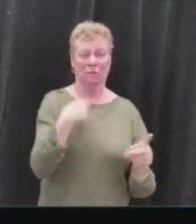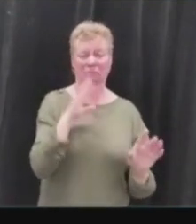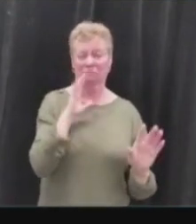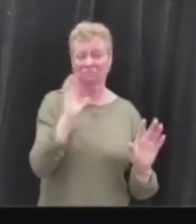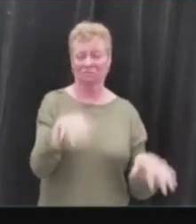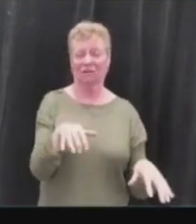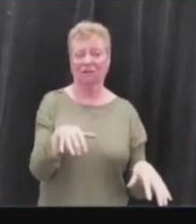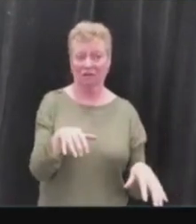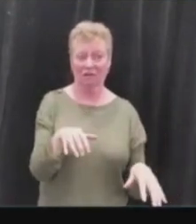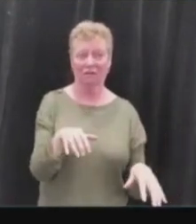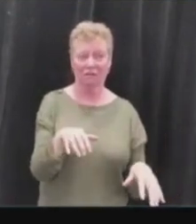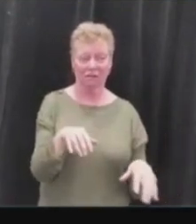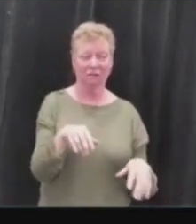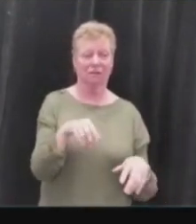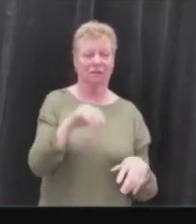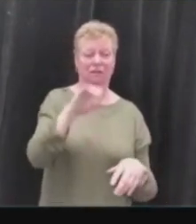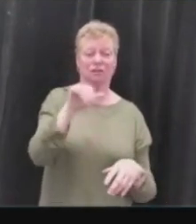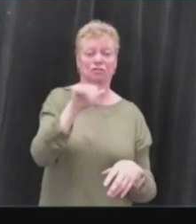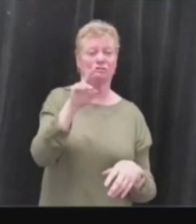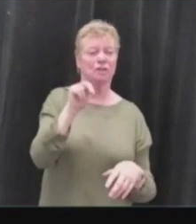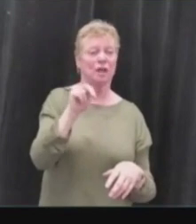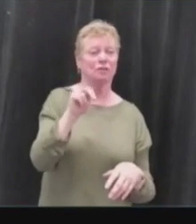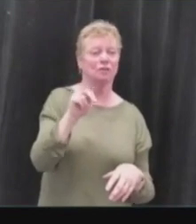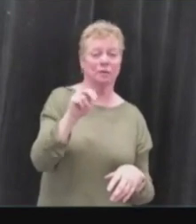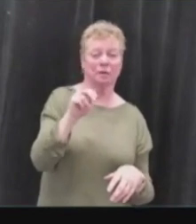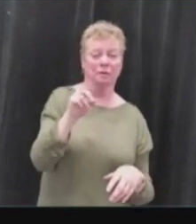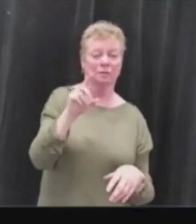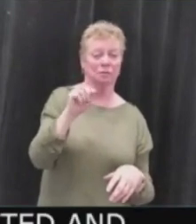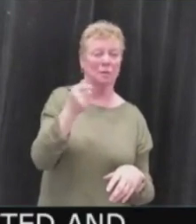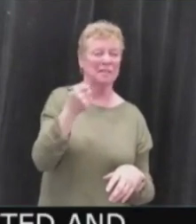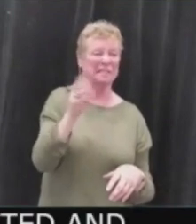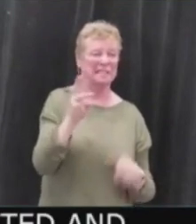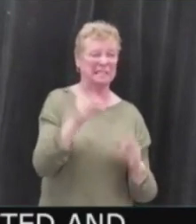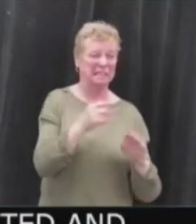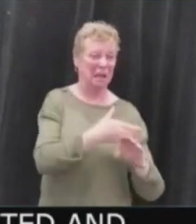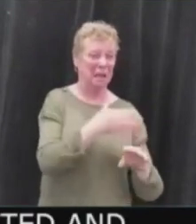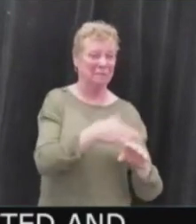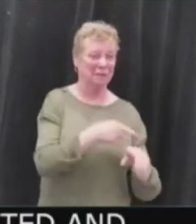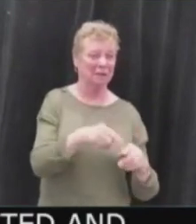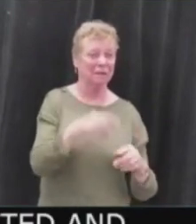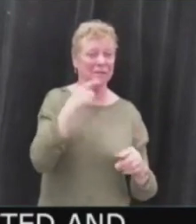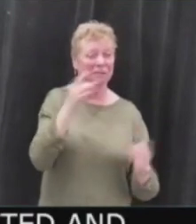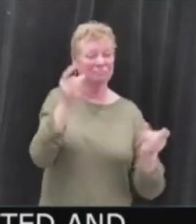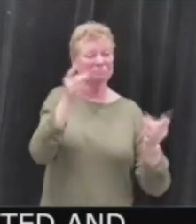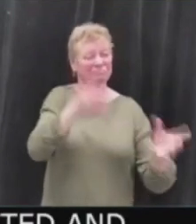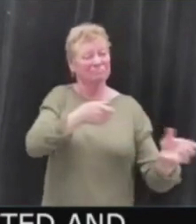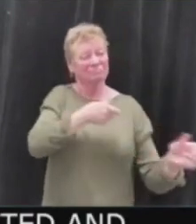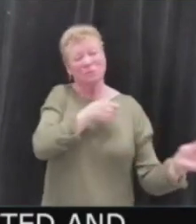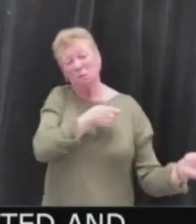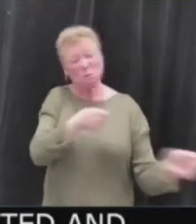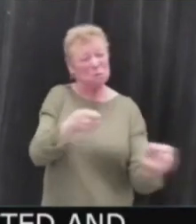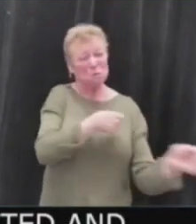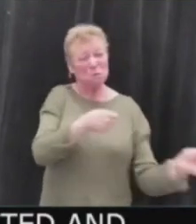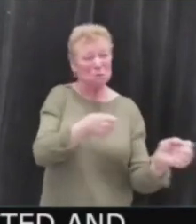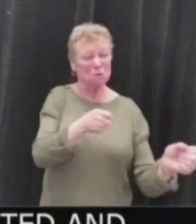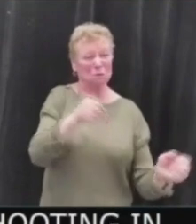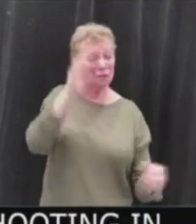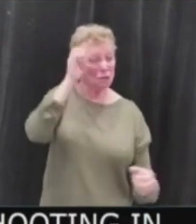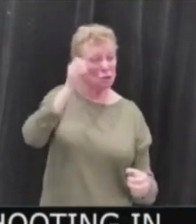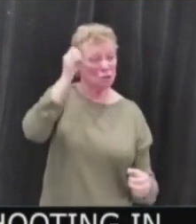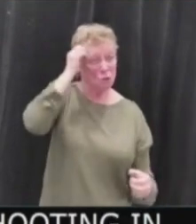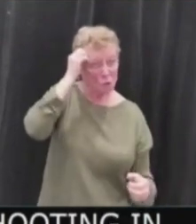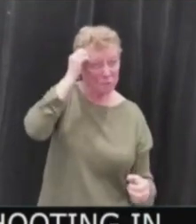that, and this was posted and updated in January 2016, that deaths from mass public shooting in Europe is essentially on par